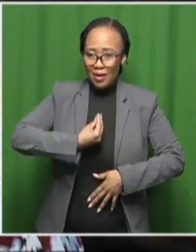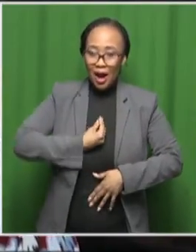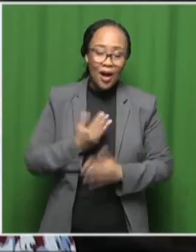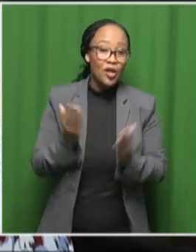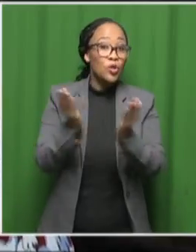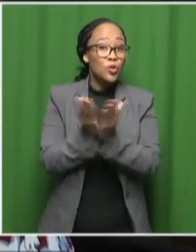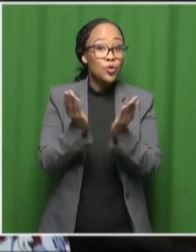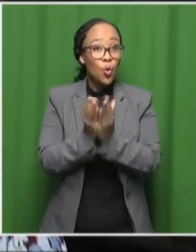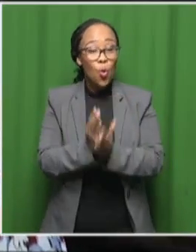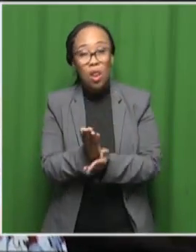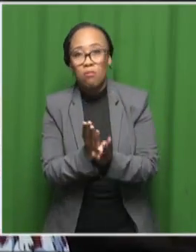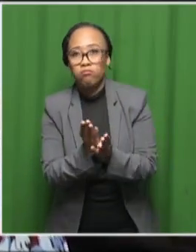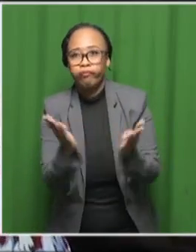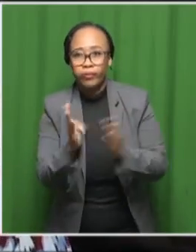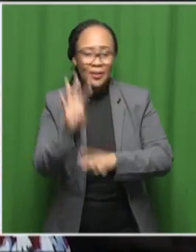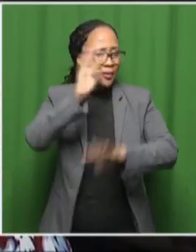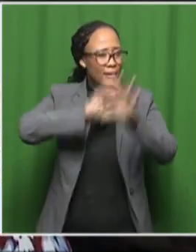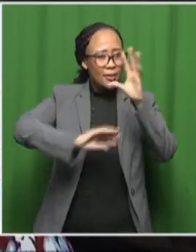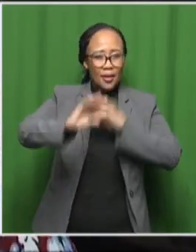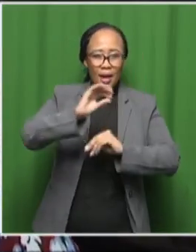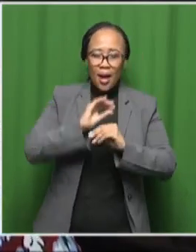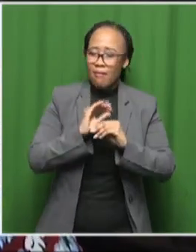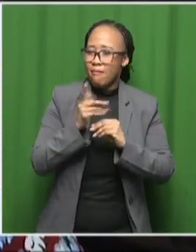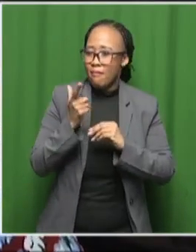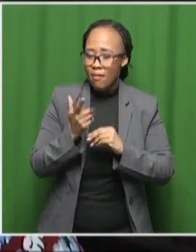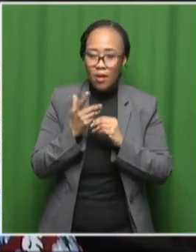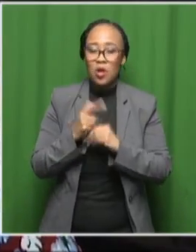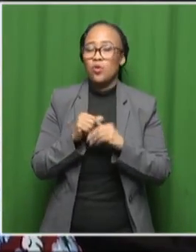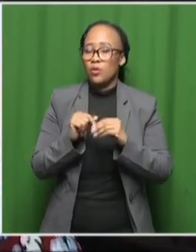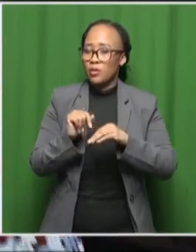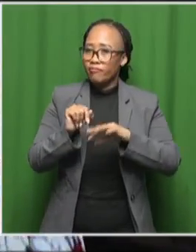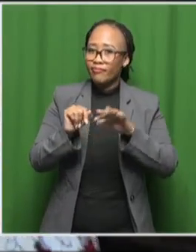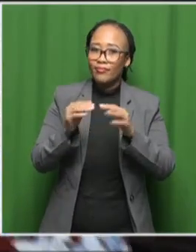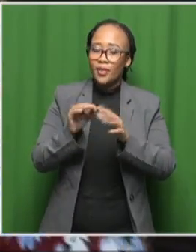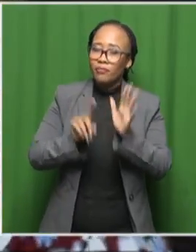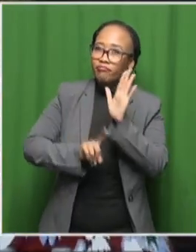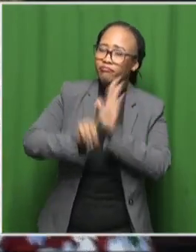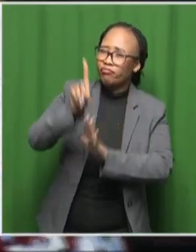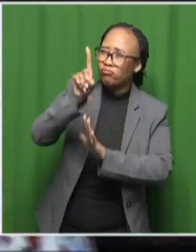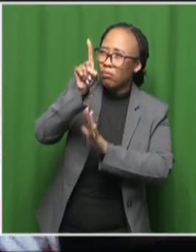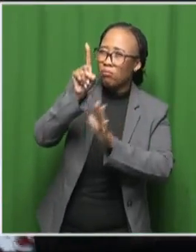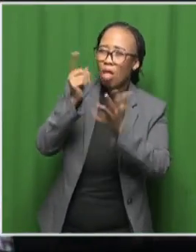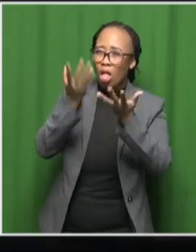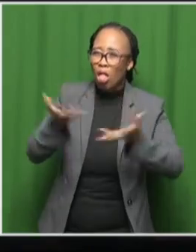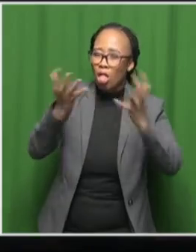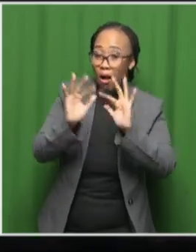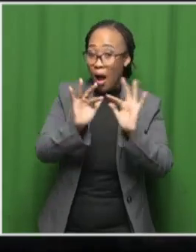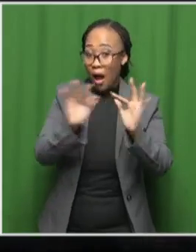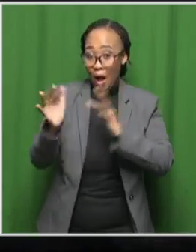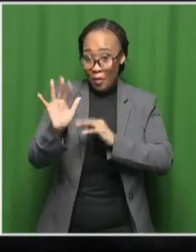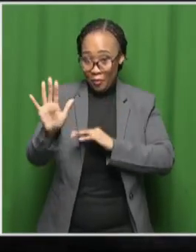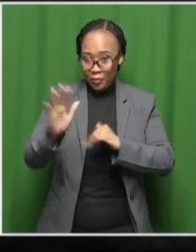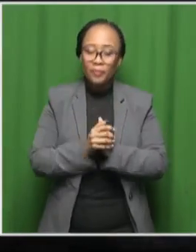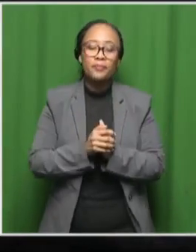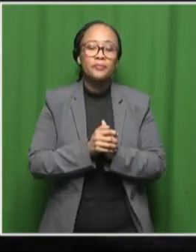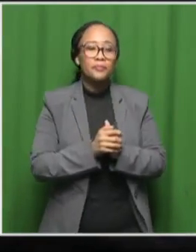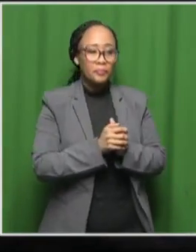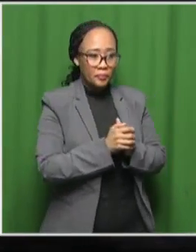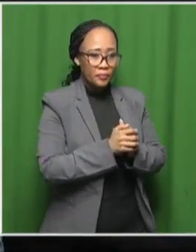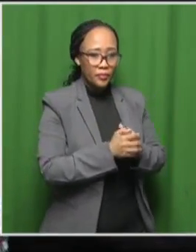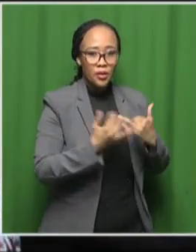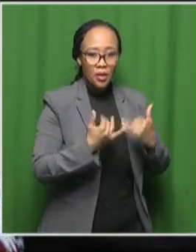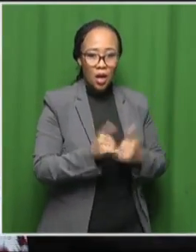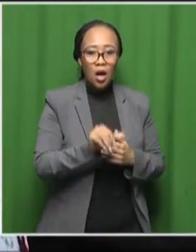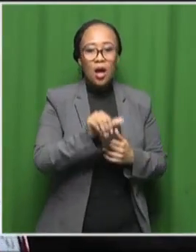about astronomy and learn about those subjects those crucial subjects that you mentioned yeah so I mentioned that we have a global network at the